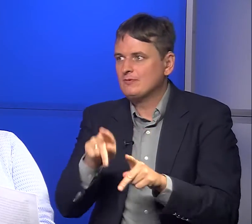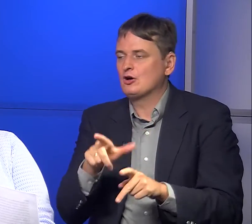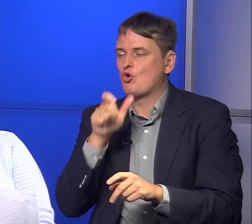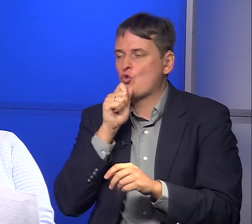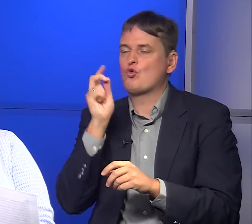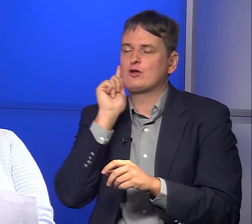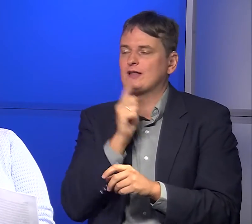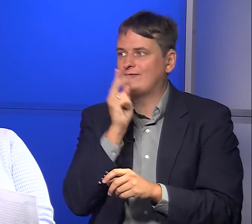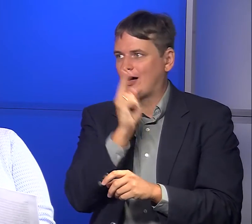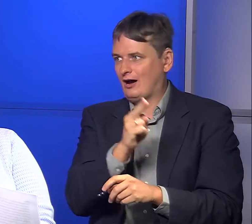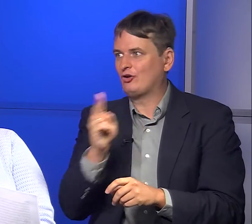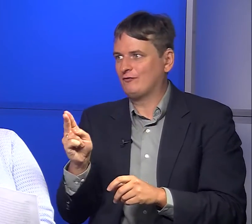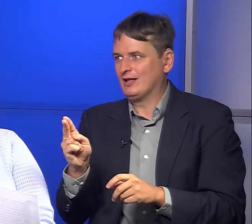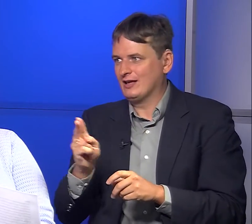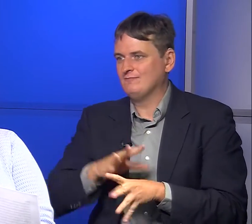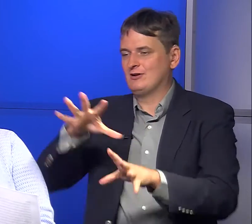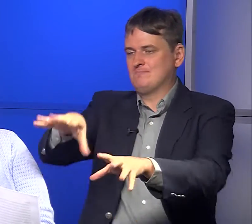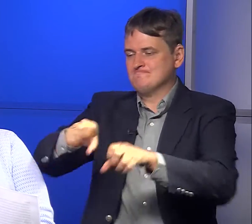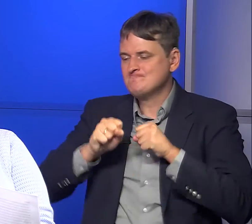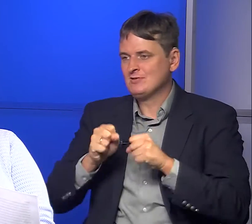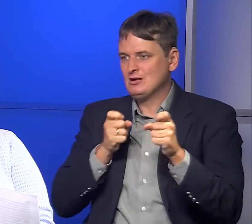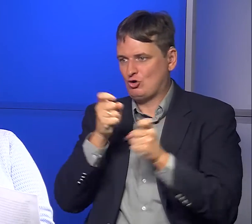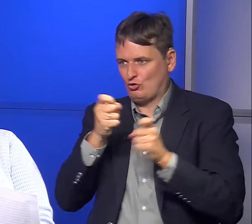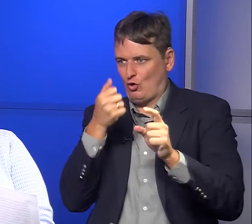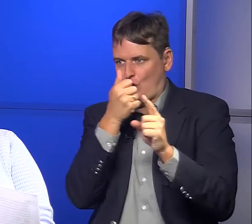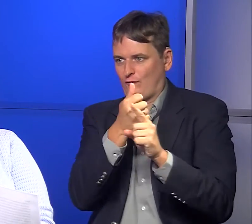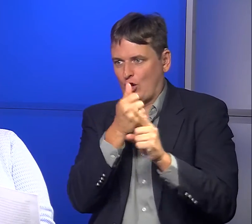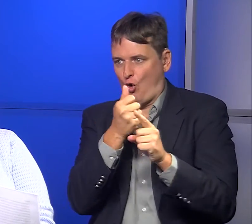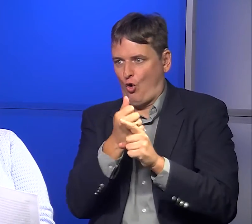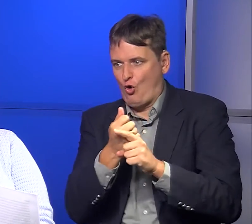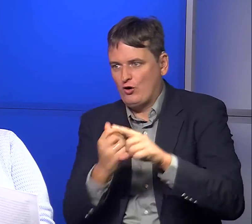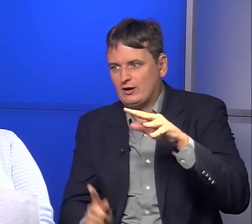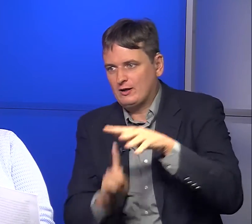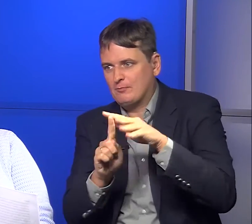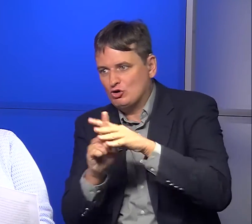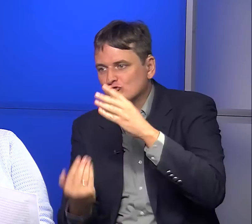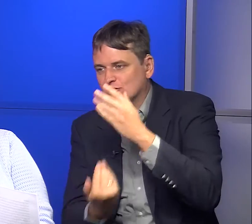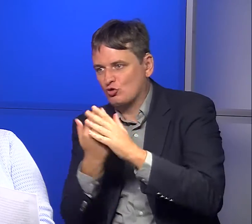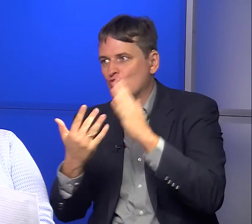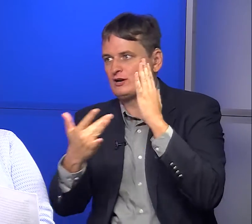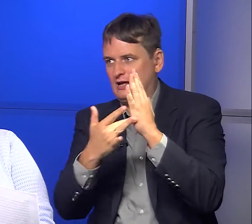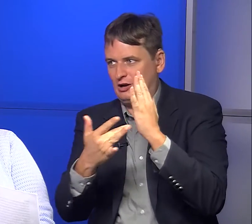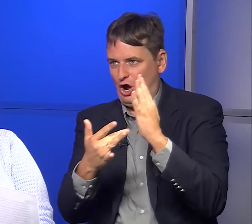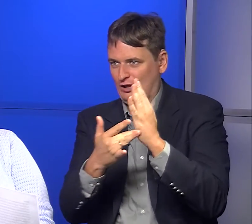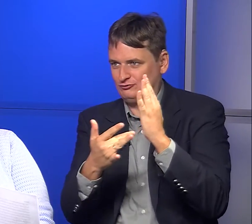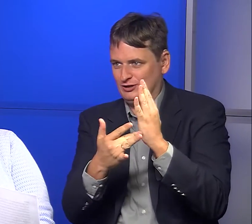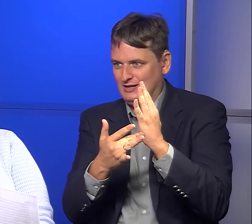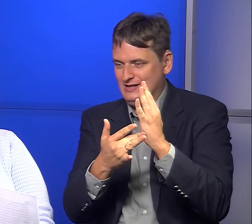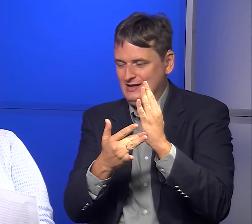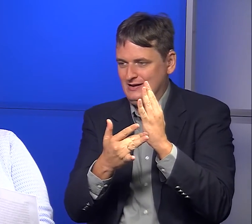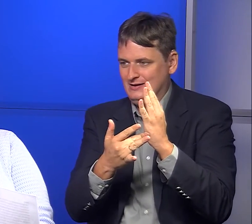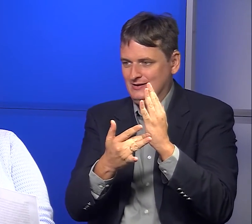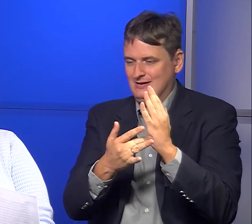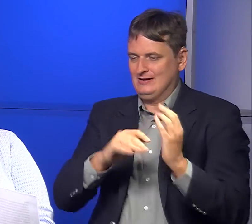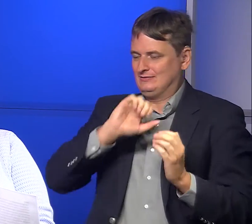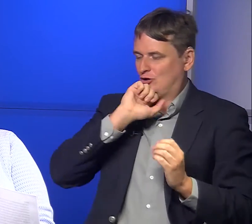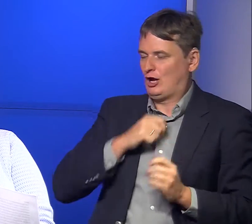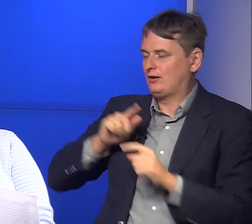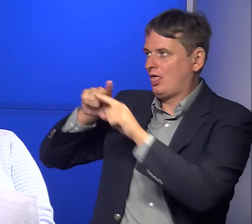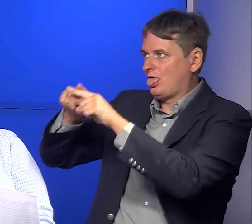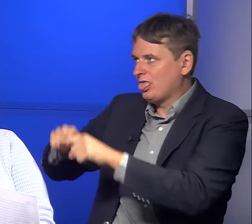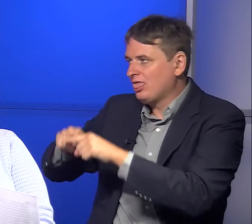Our goal is to empower people who are deaf and hard of hearing to take control of their emergent